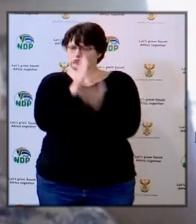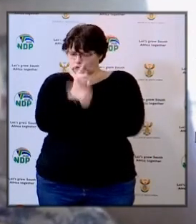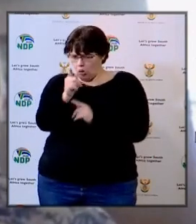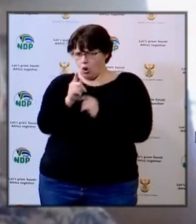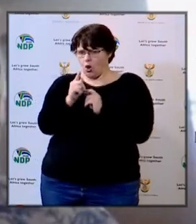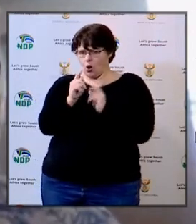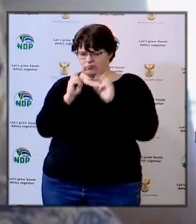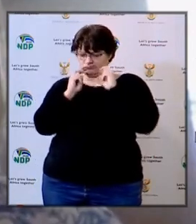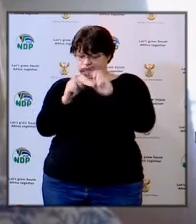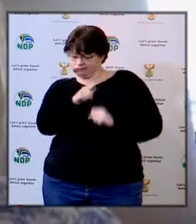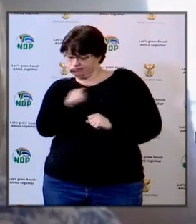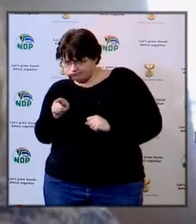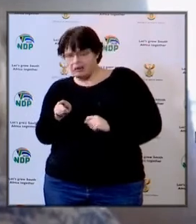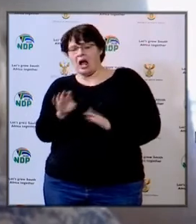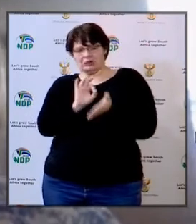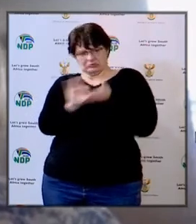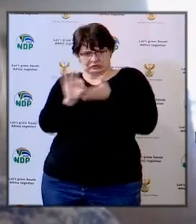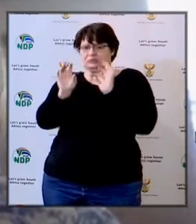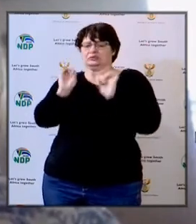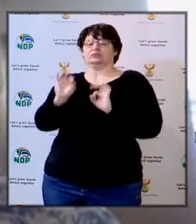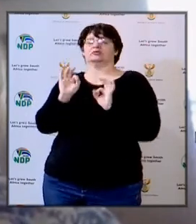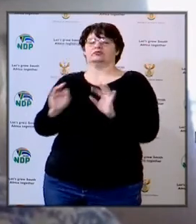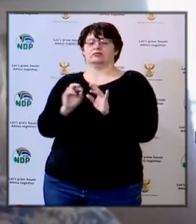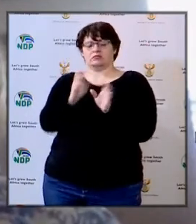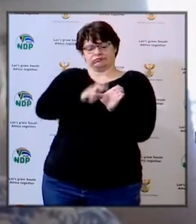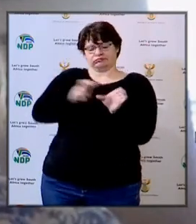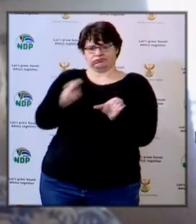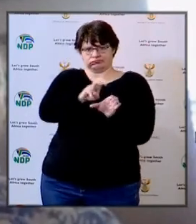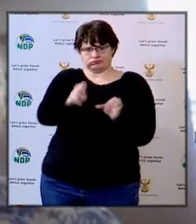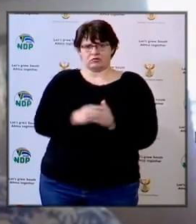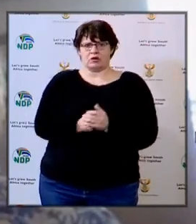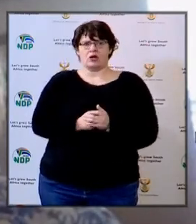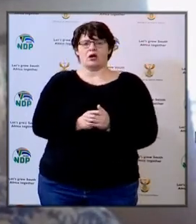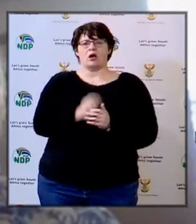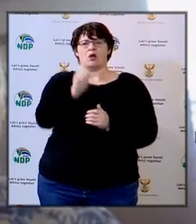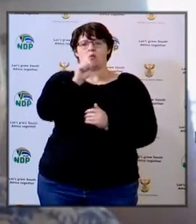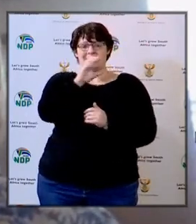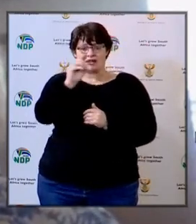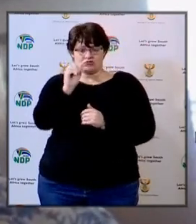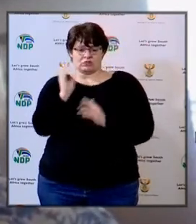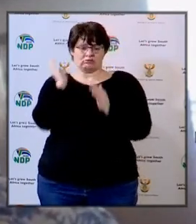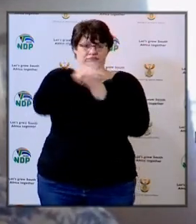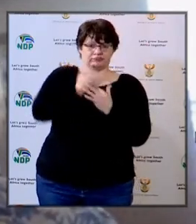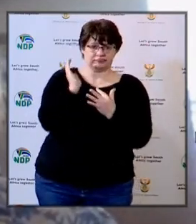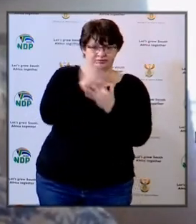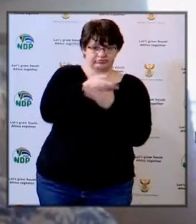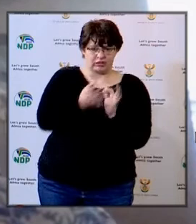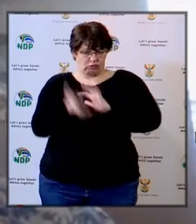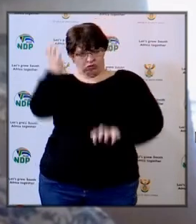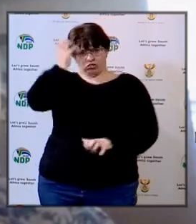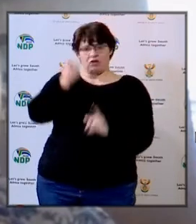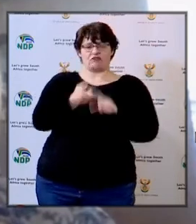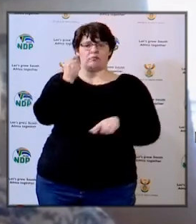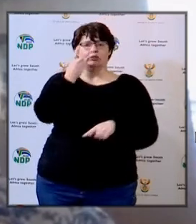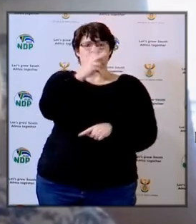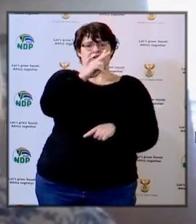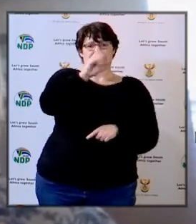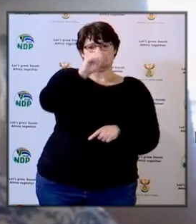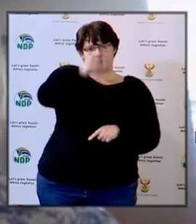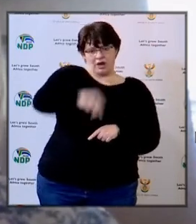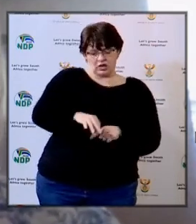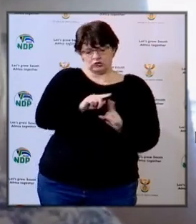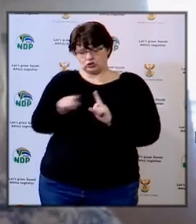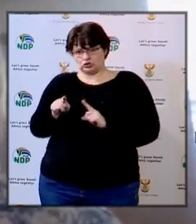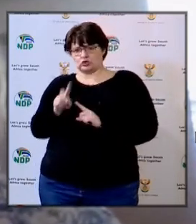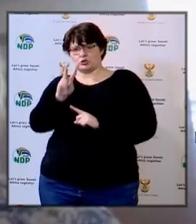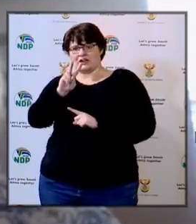appropriate sanitation measures. We had 100 incidents of burglary and vandalism in the province from the 20th of March to the